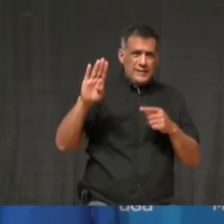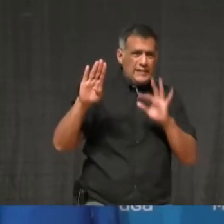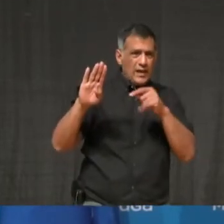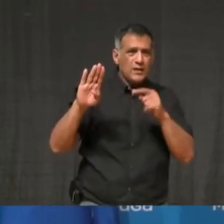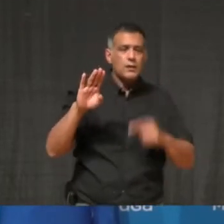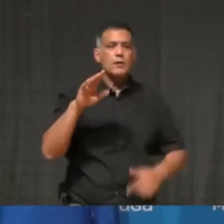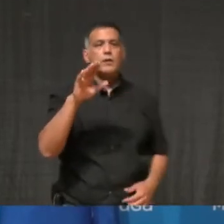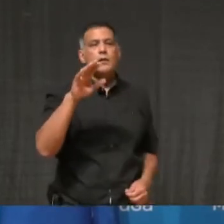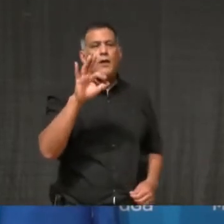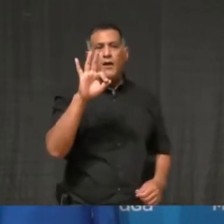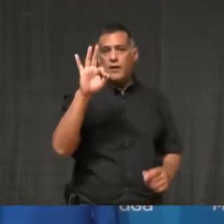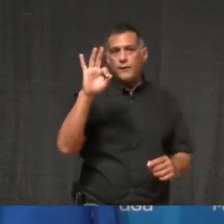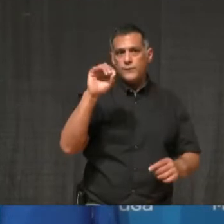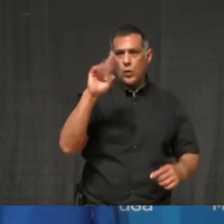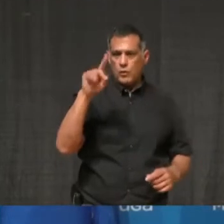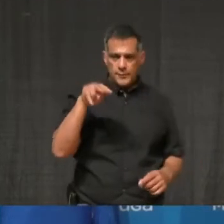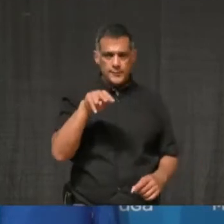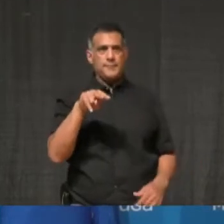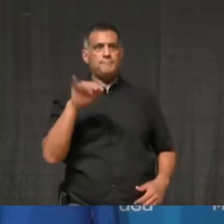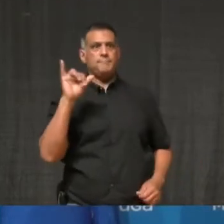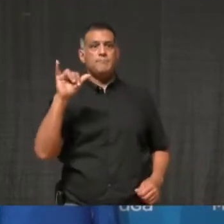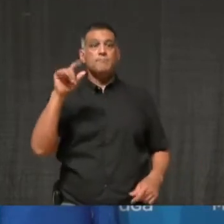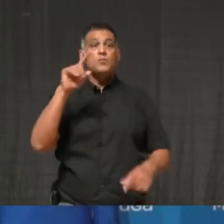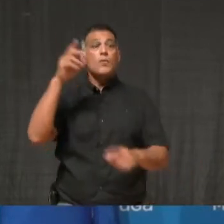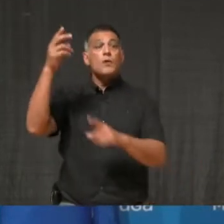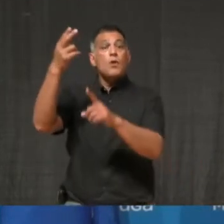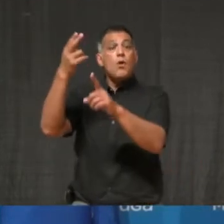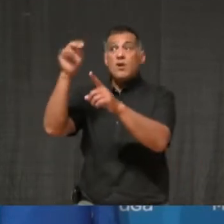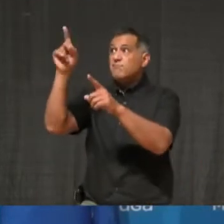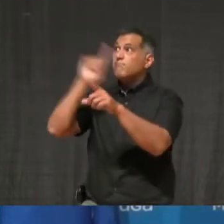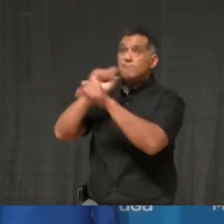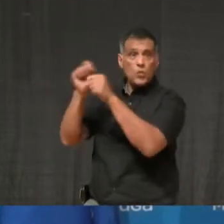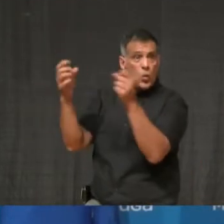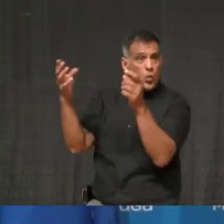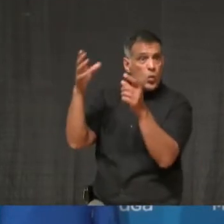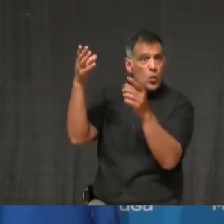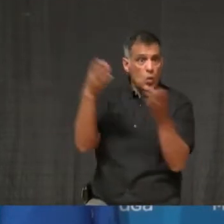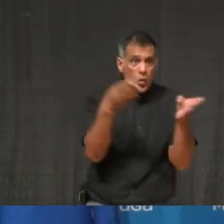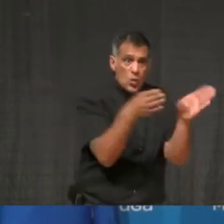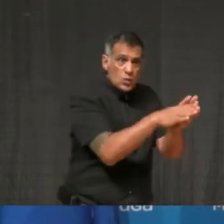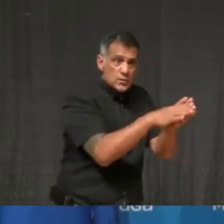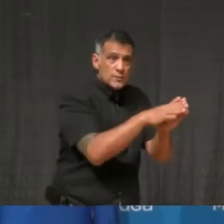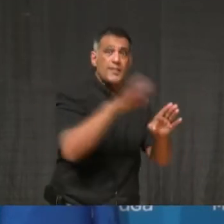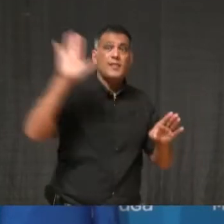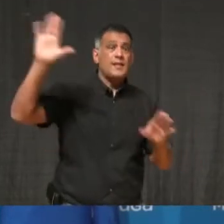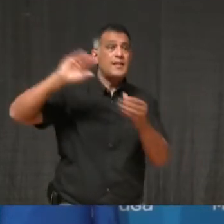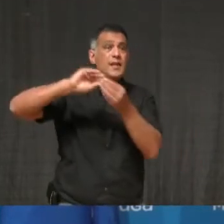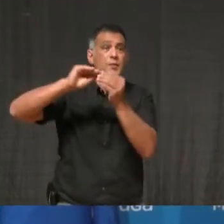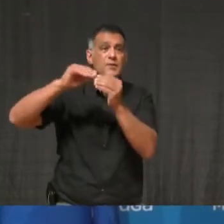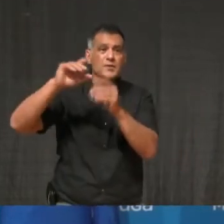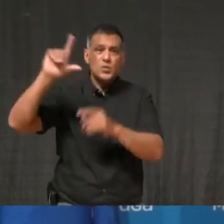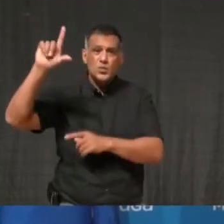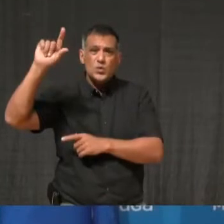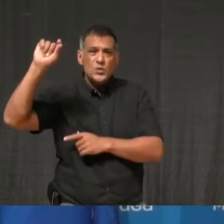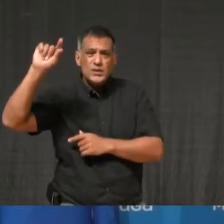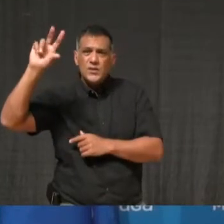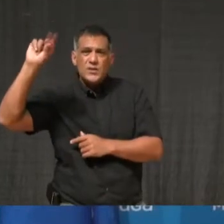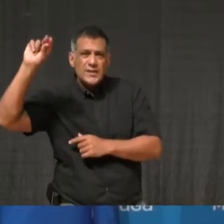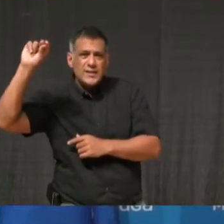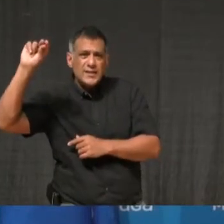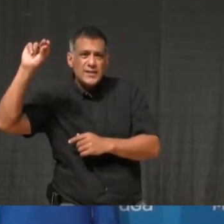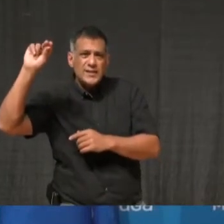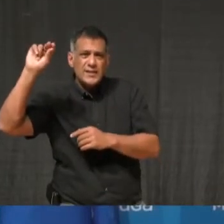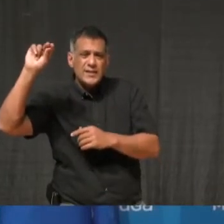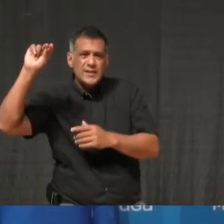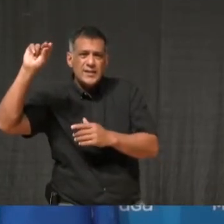or not to close down Halton Region, their numbers were somewhere between 20 and 30 cases as a region, and ours were